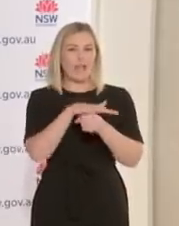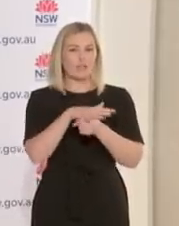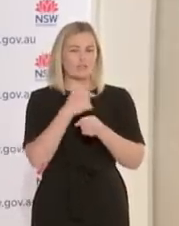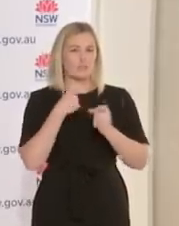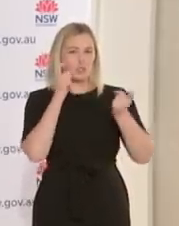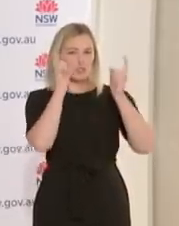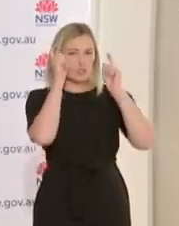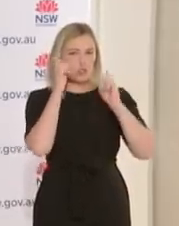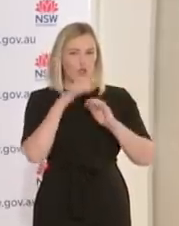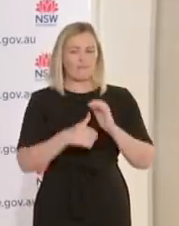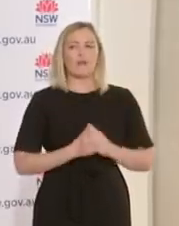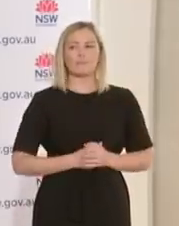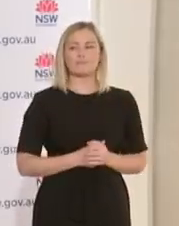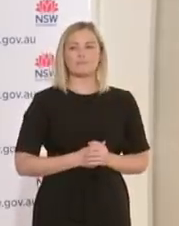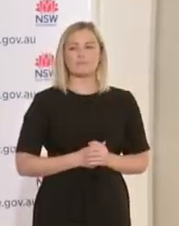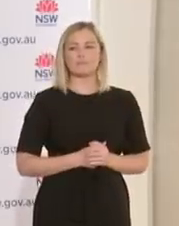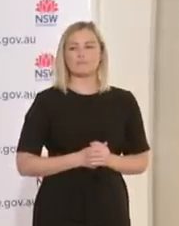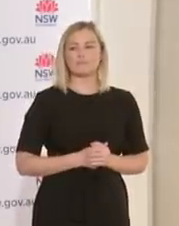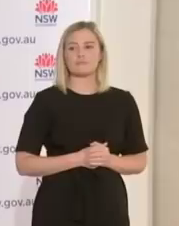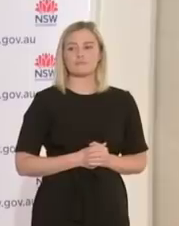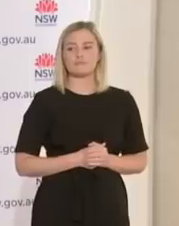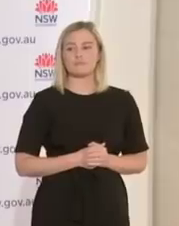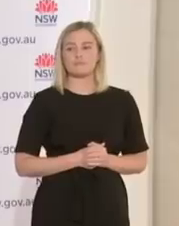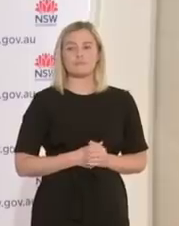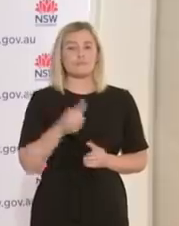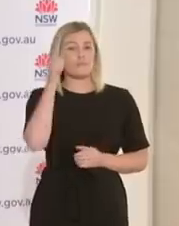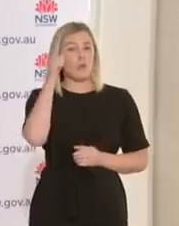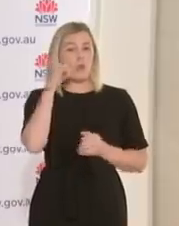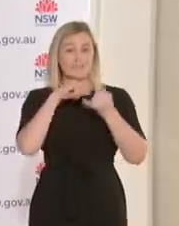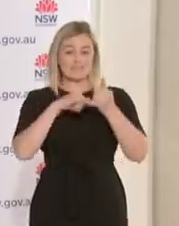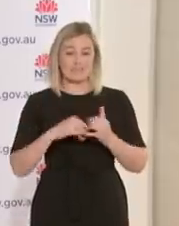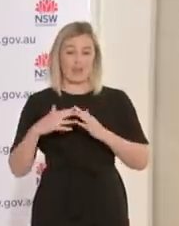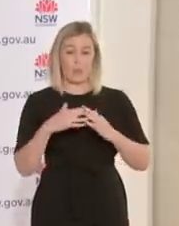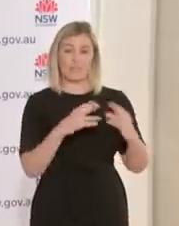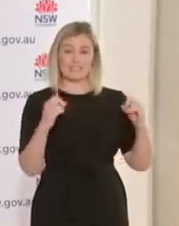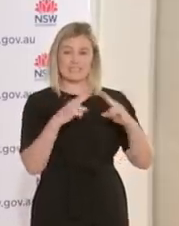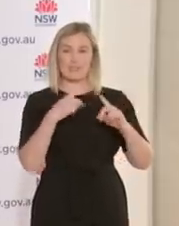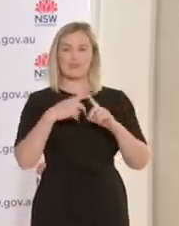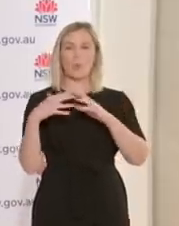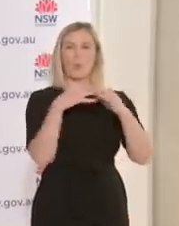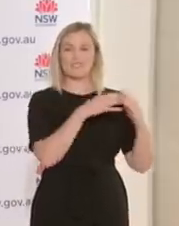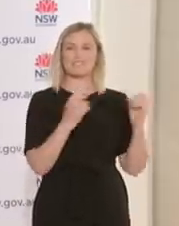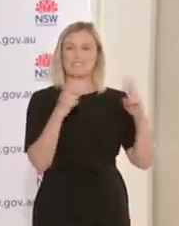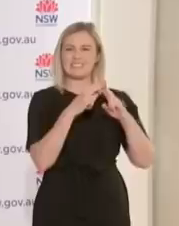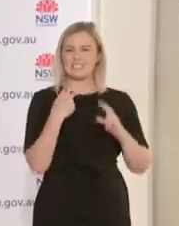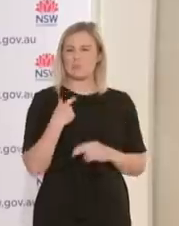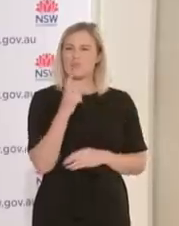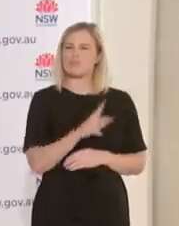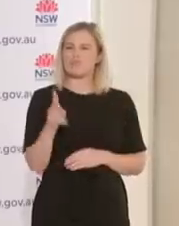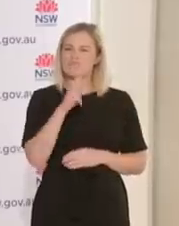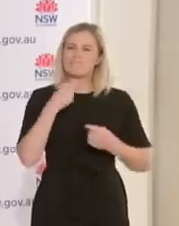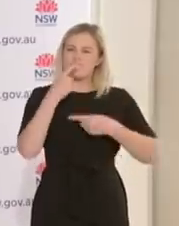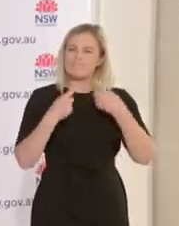we've had a strong focus on those communities in southwestern Sydney and western Sydney, and we are seeing some